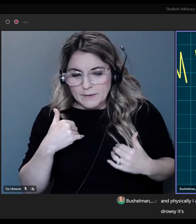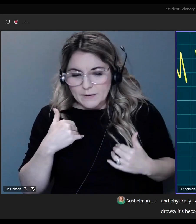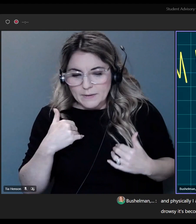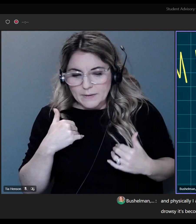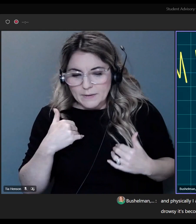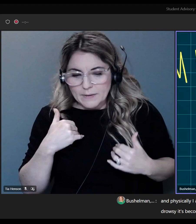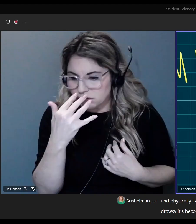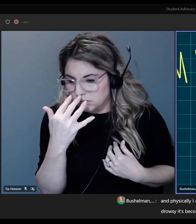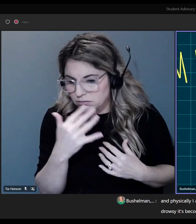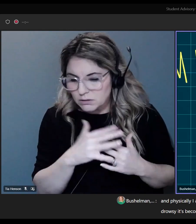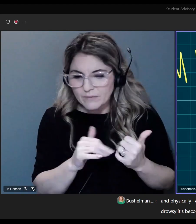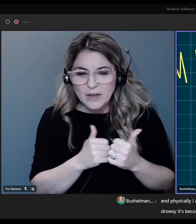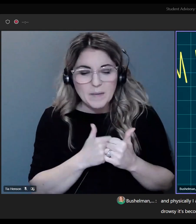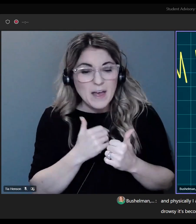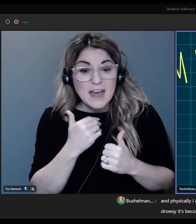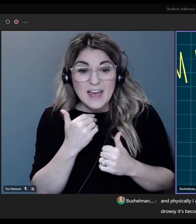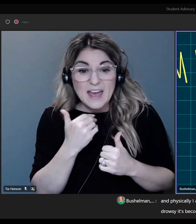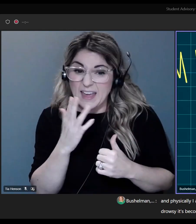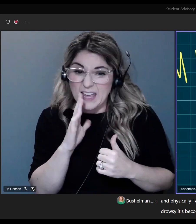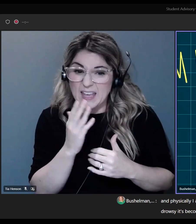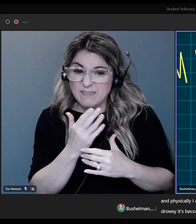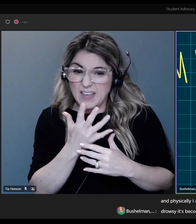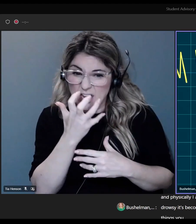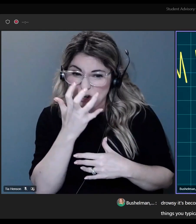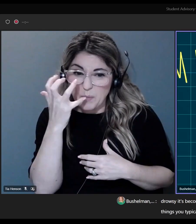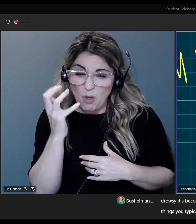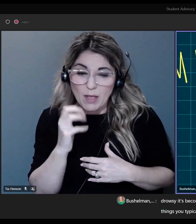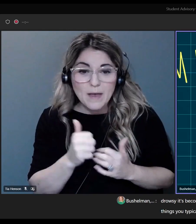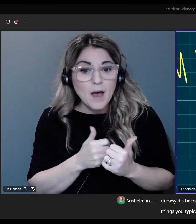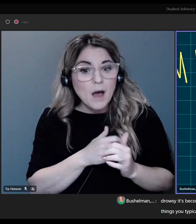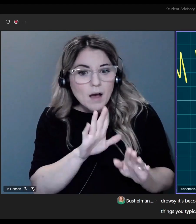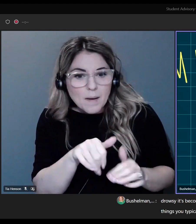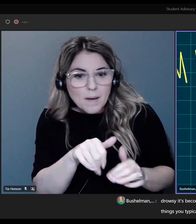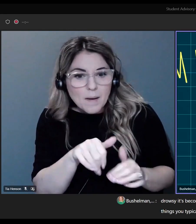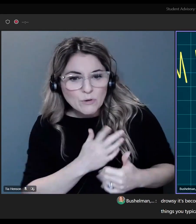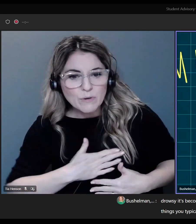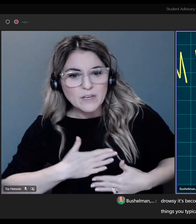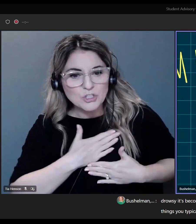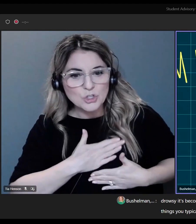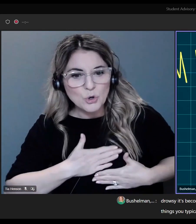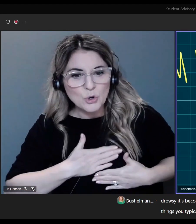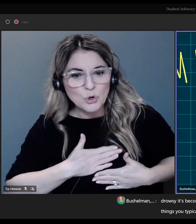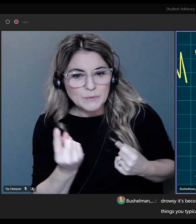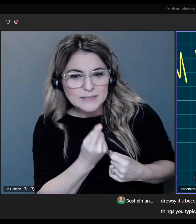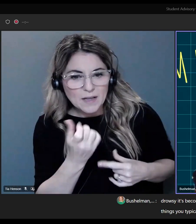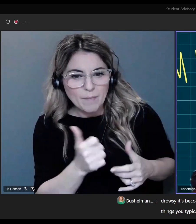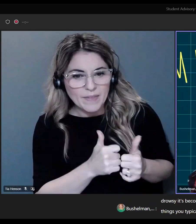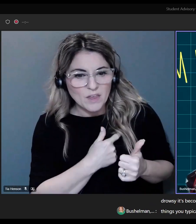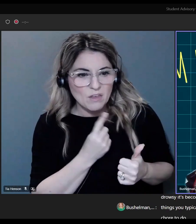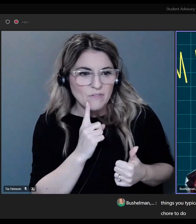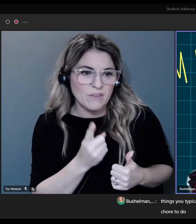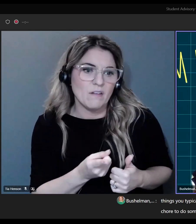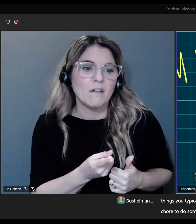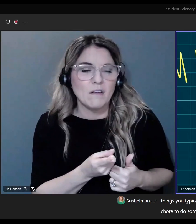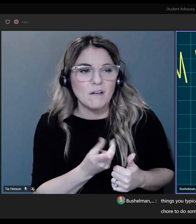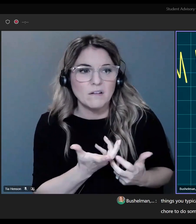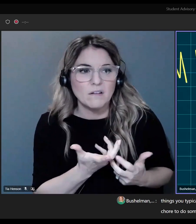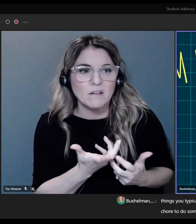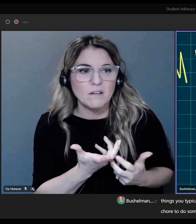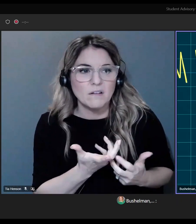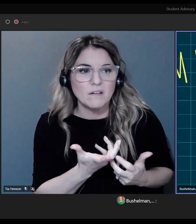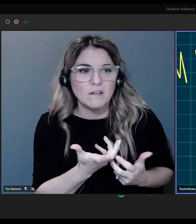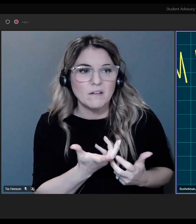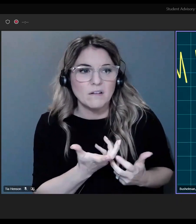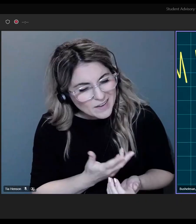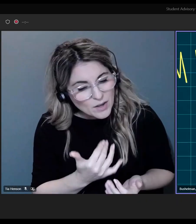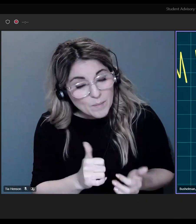becoming more irritable, it could even be some things you typically enjoy doing, you kind of feel like it's a chore to do some of those things now, just